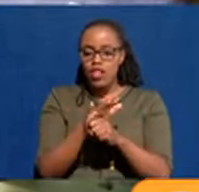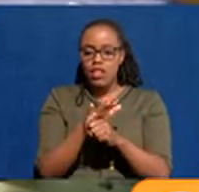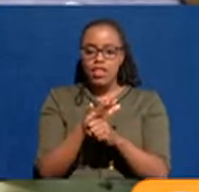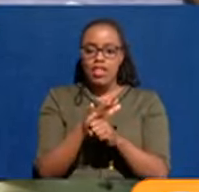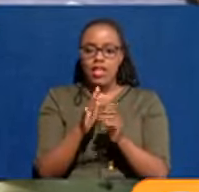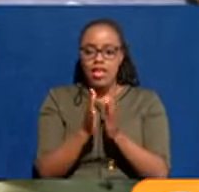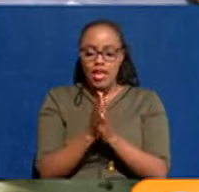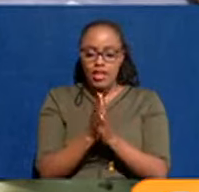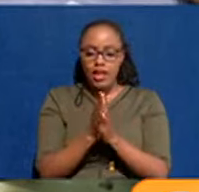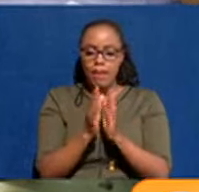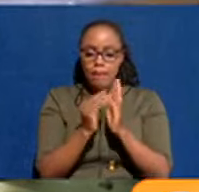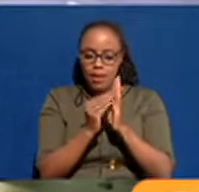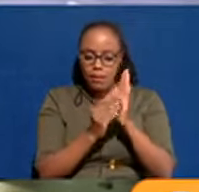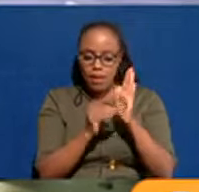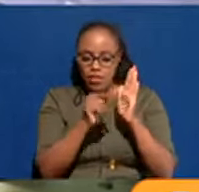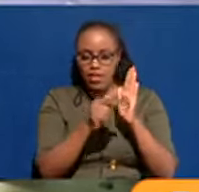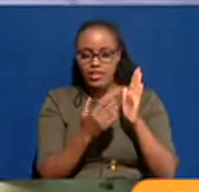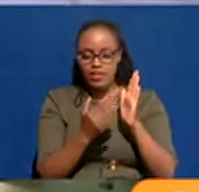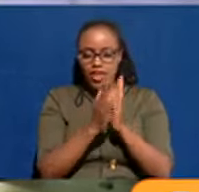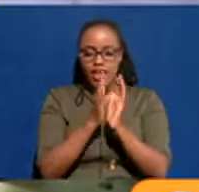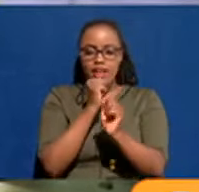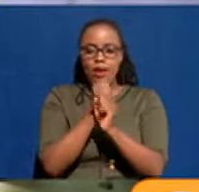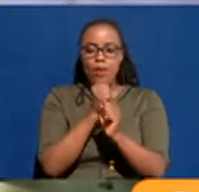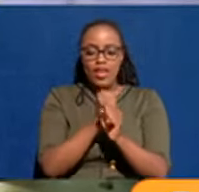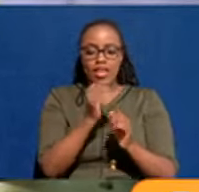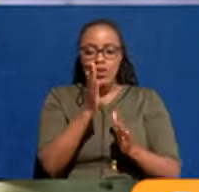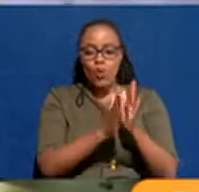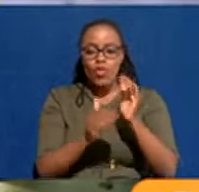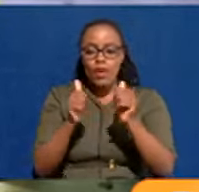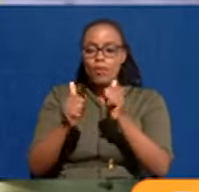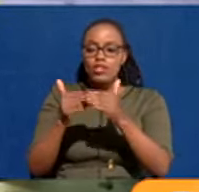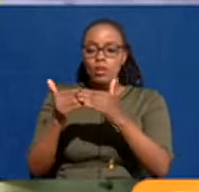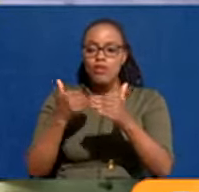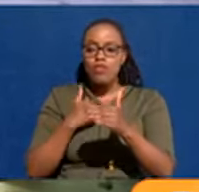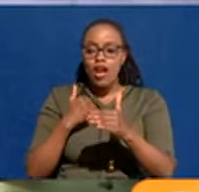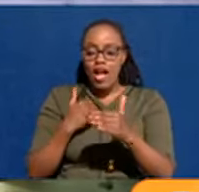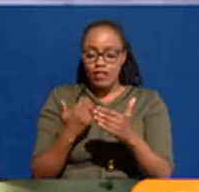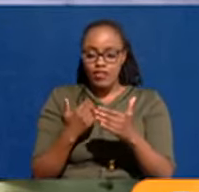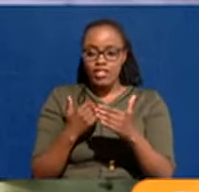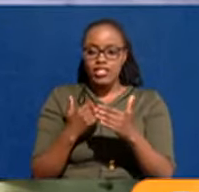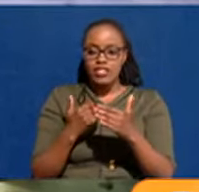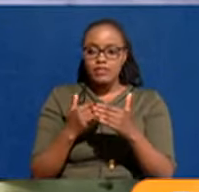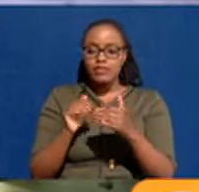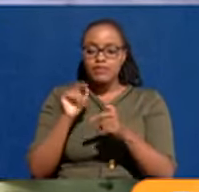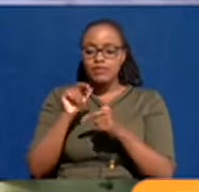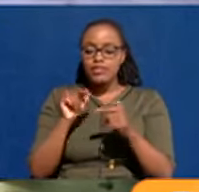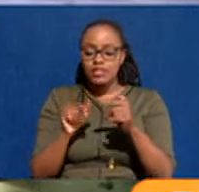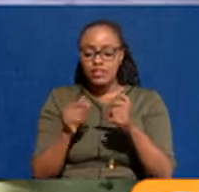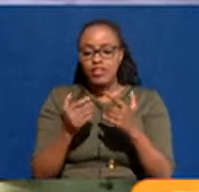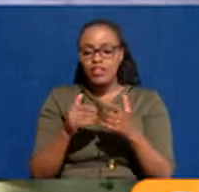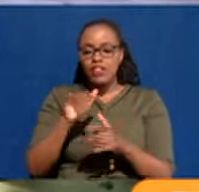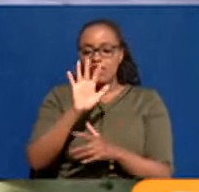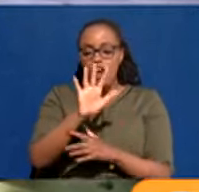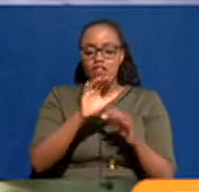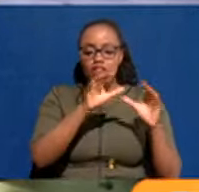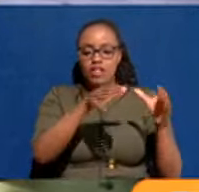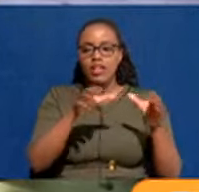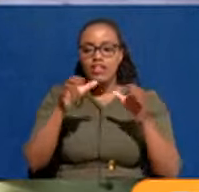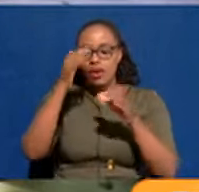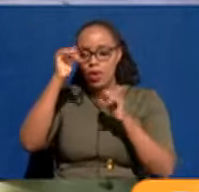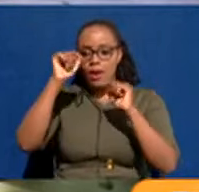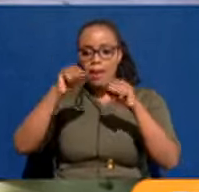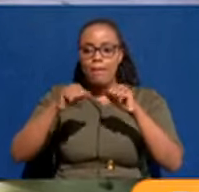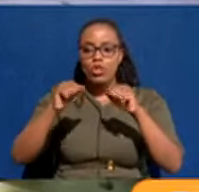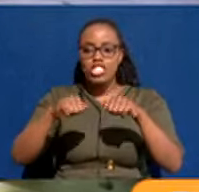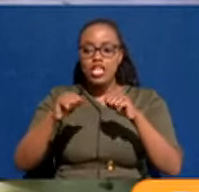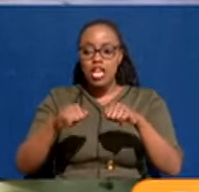marking those stages and working on the plan that he had on dividing the county in Nairobi in five barons so that we'll be able